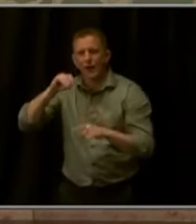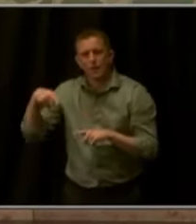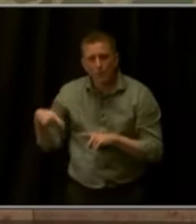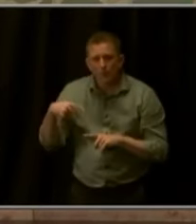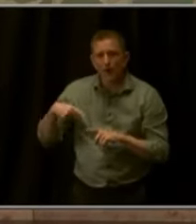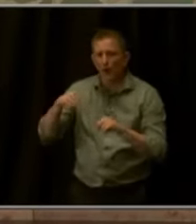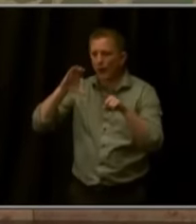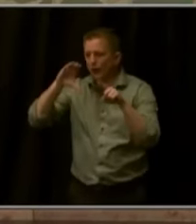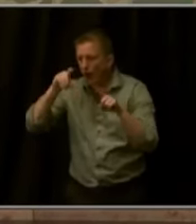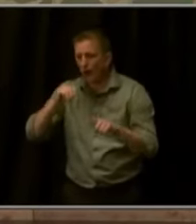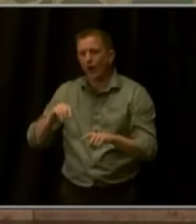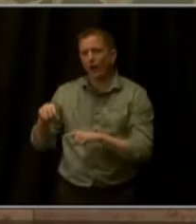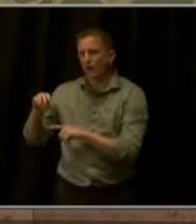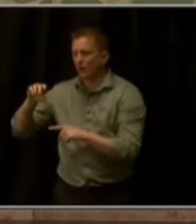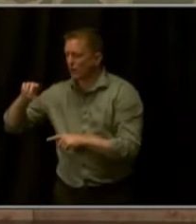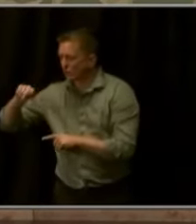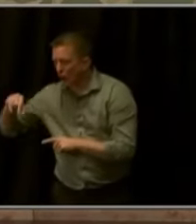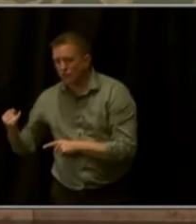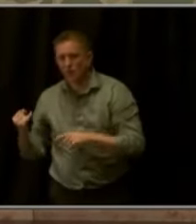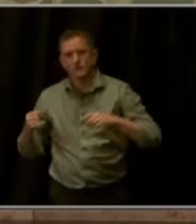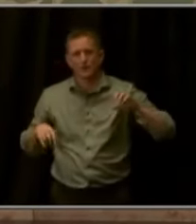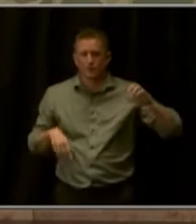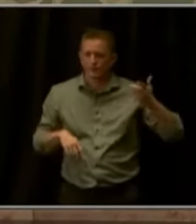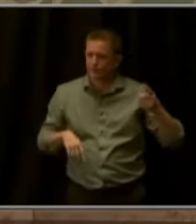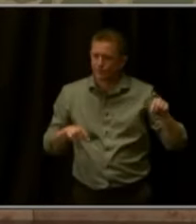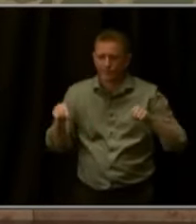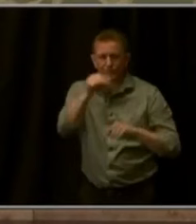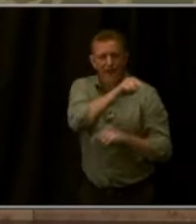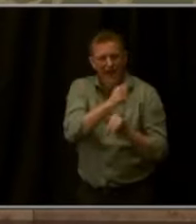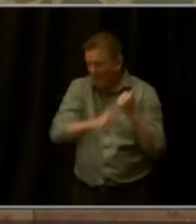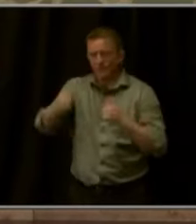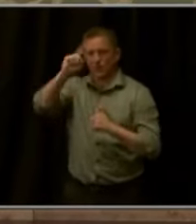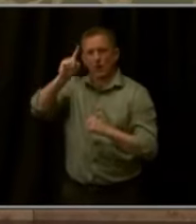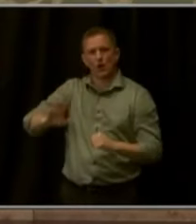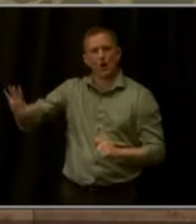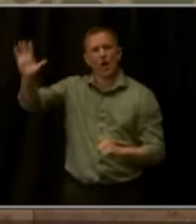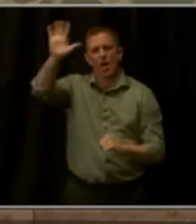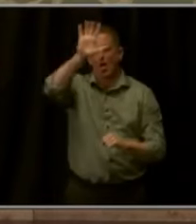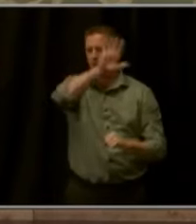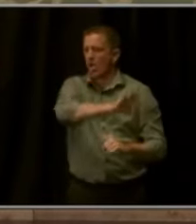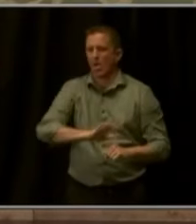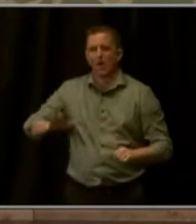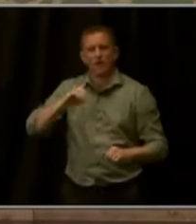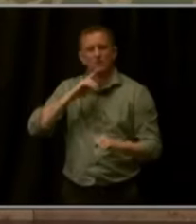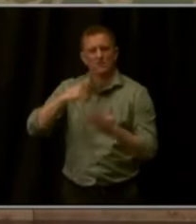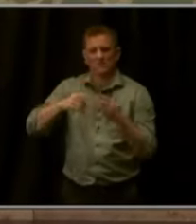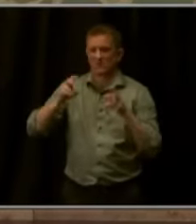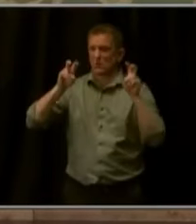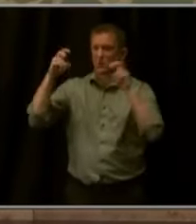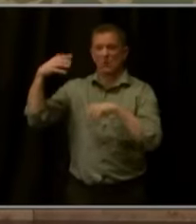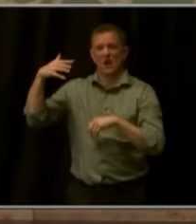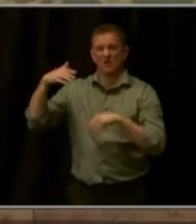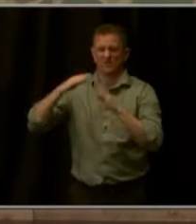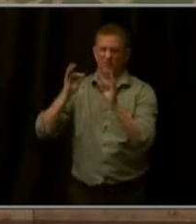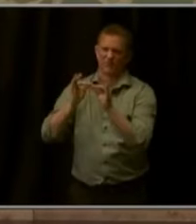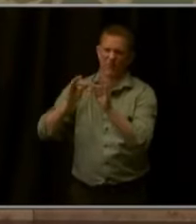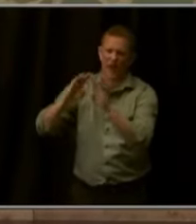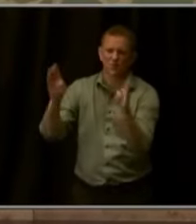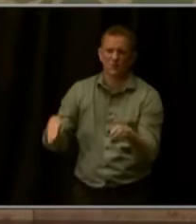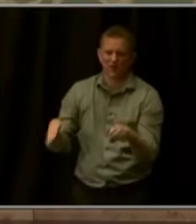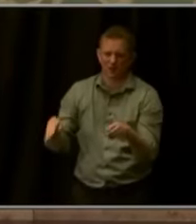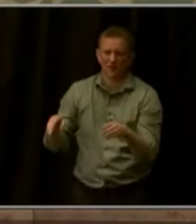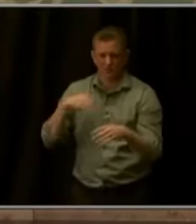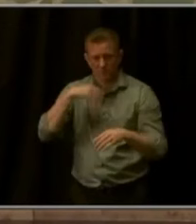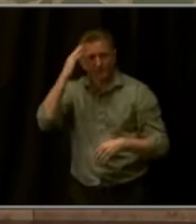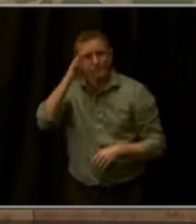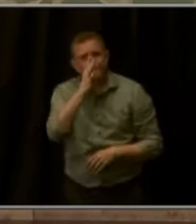that everywhere in our state, the top issue is housing costs. I hear from parents who fear their children